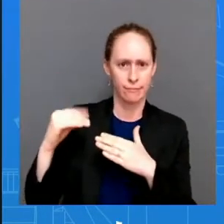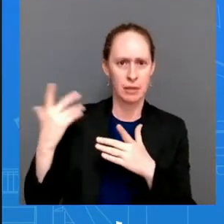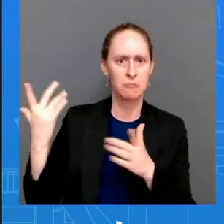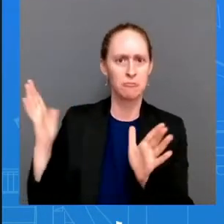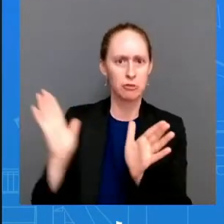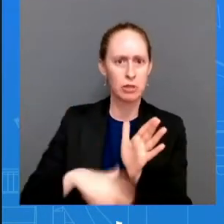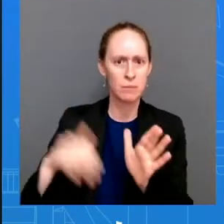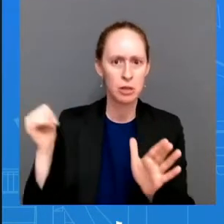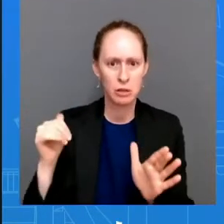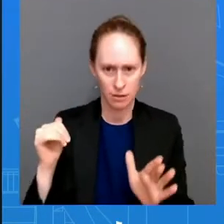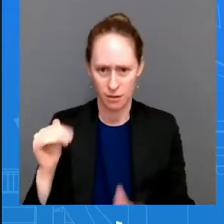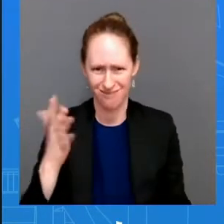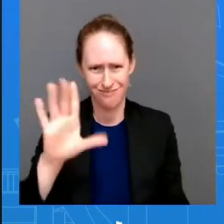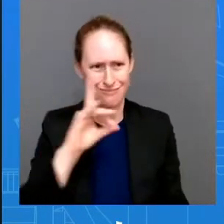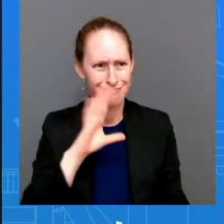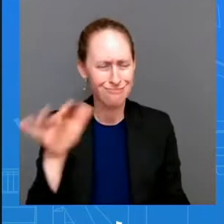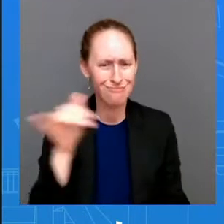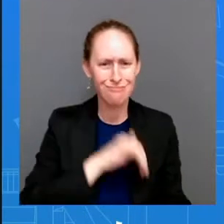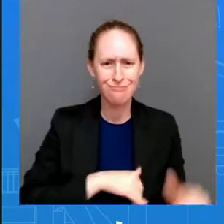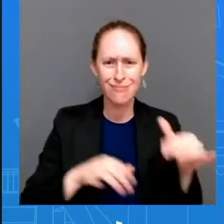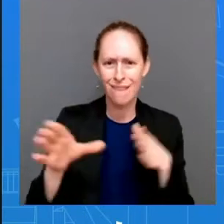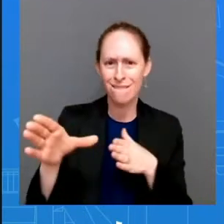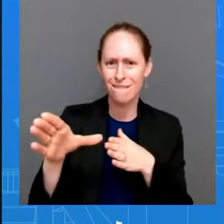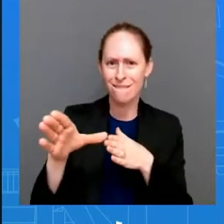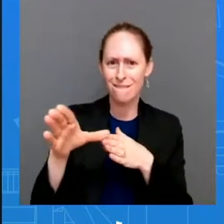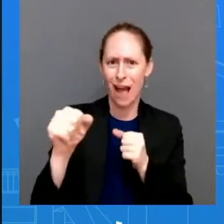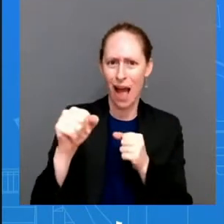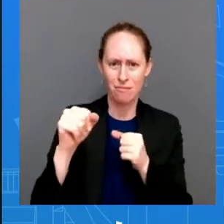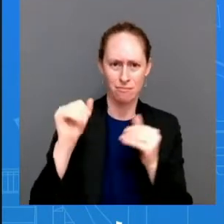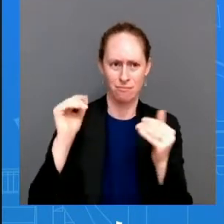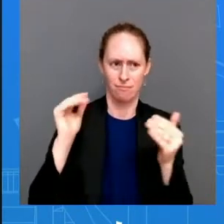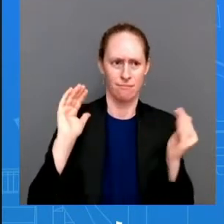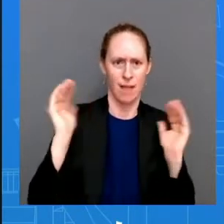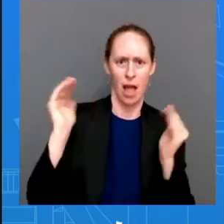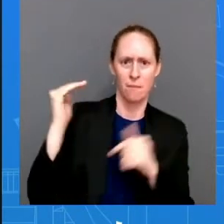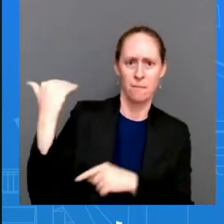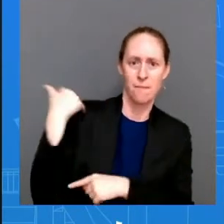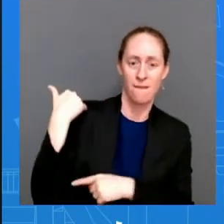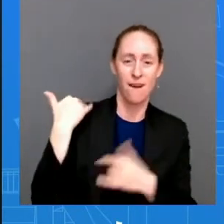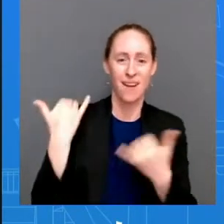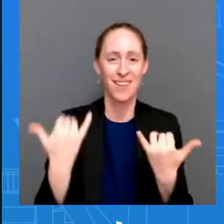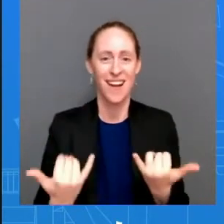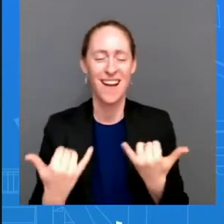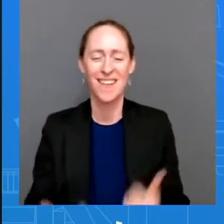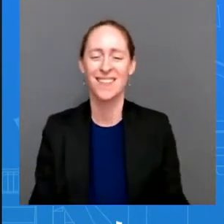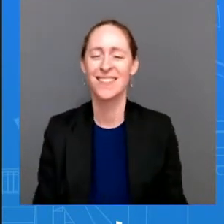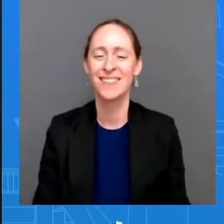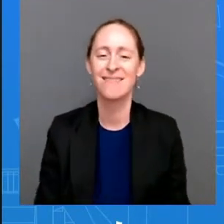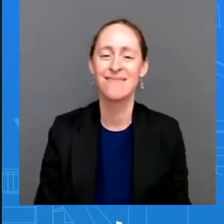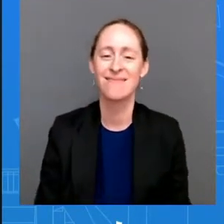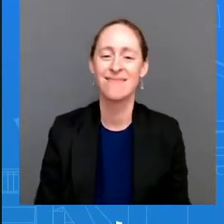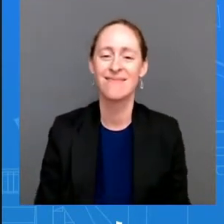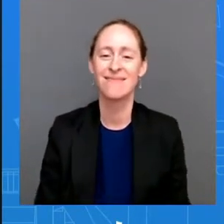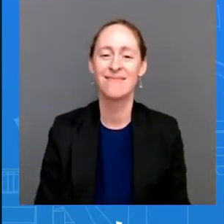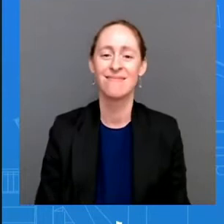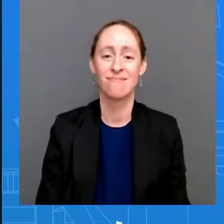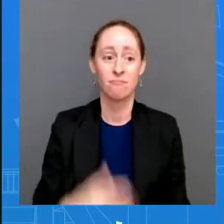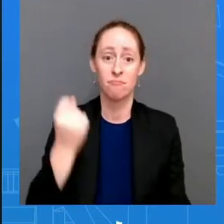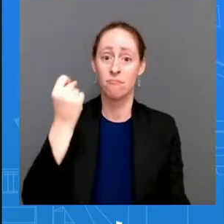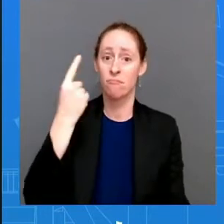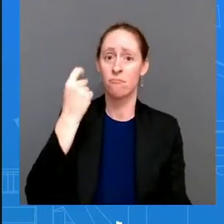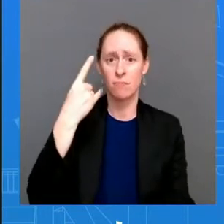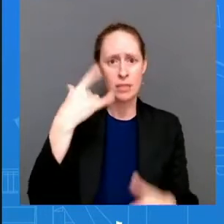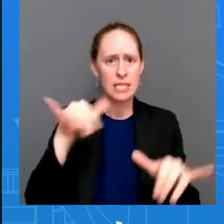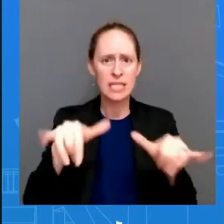out uh in gas prices in over a decade and that's 50 days straight 50 days straight of decline so what we're